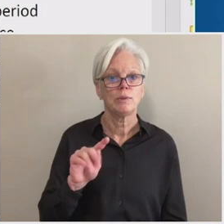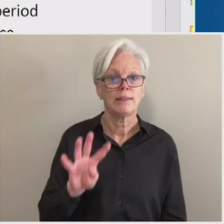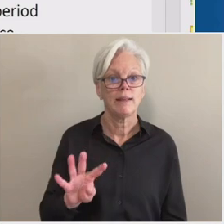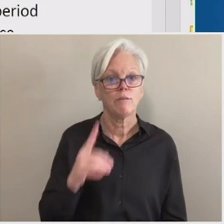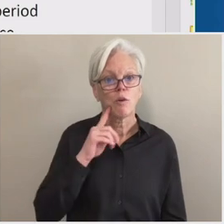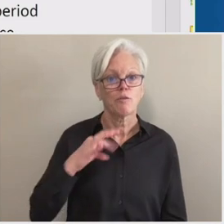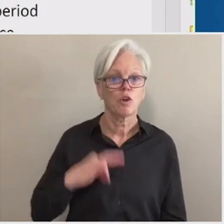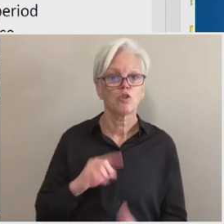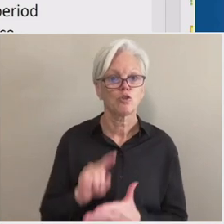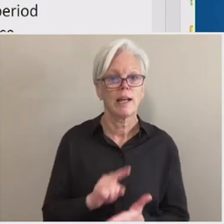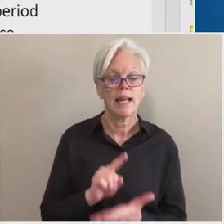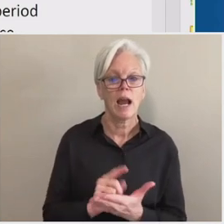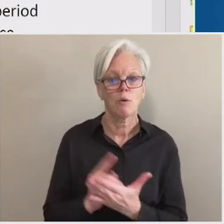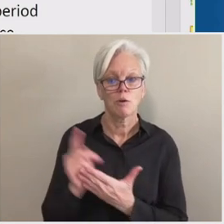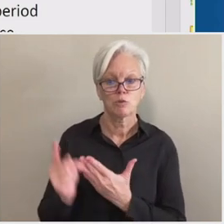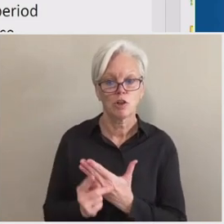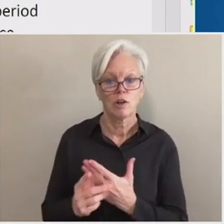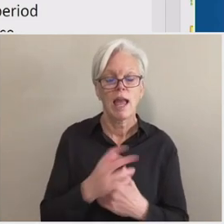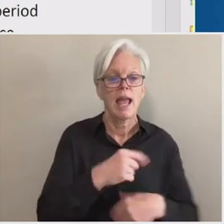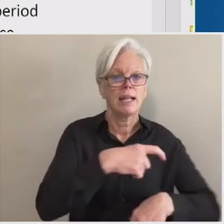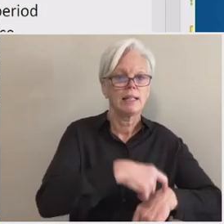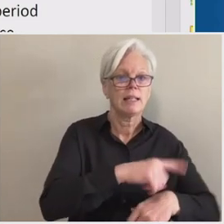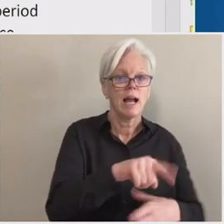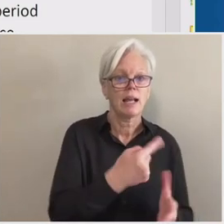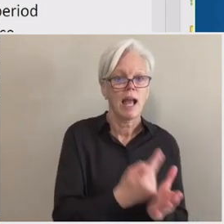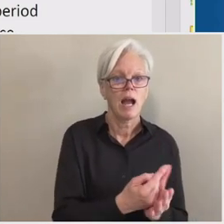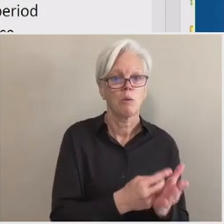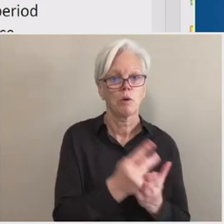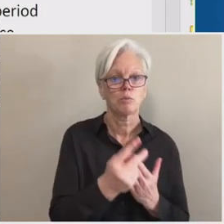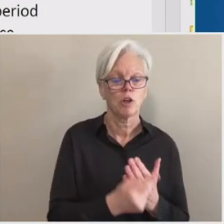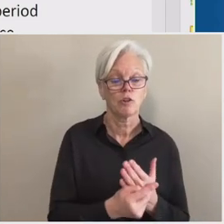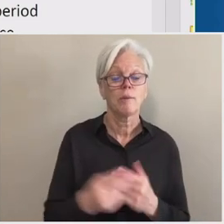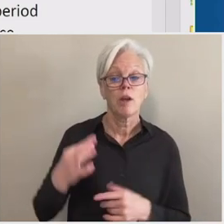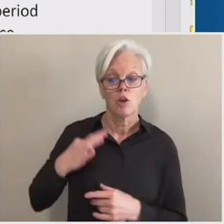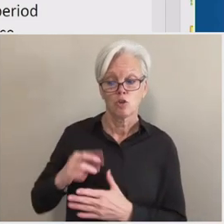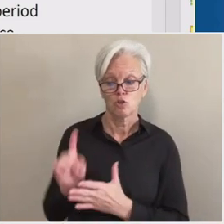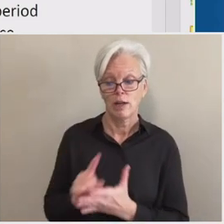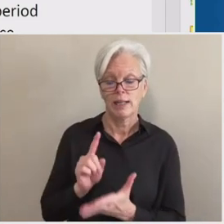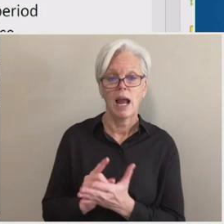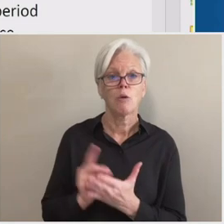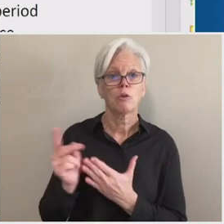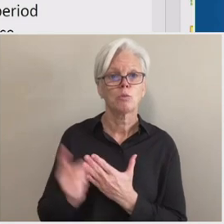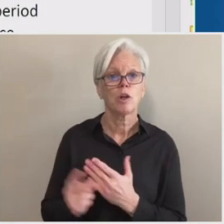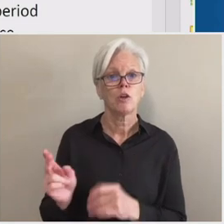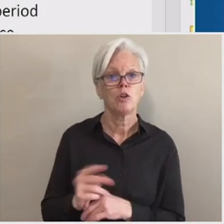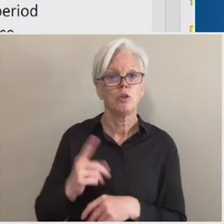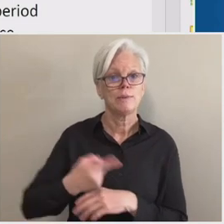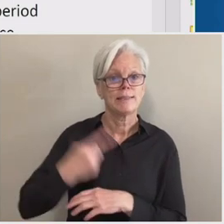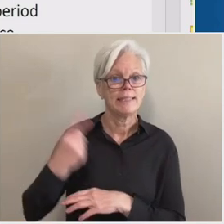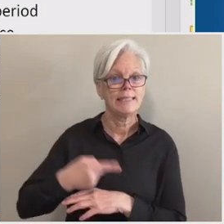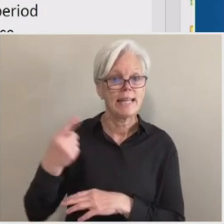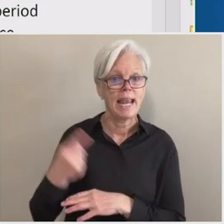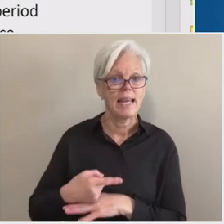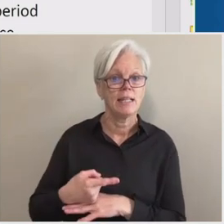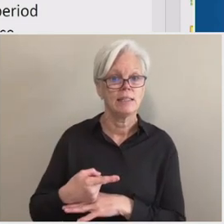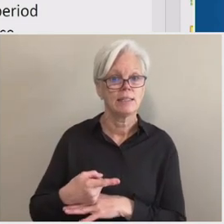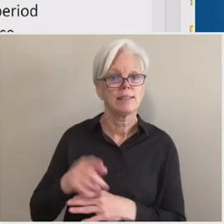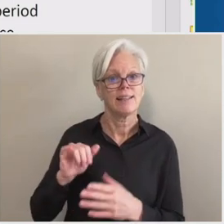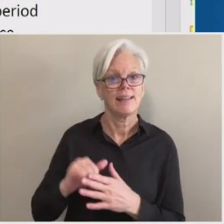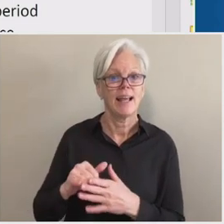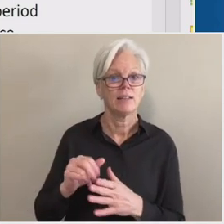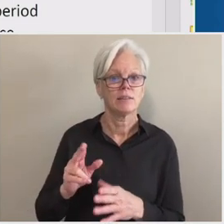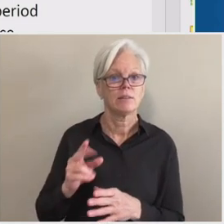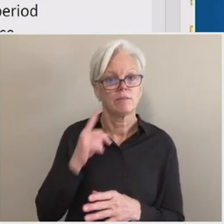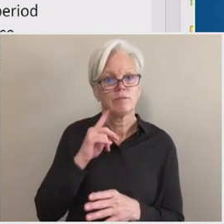hour programs and for clock hour programs. Credit hour programs. Credit use days as the unit of measurement. So